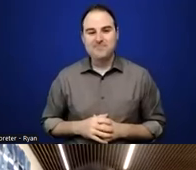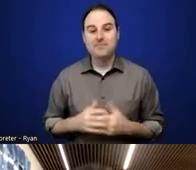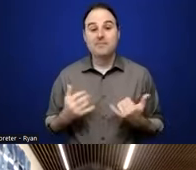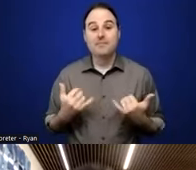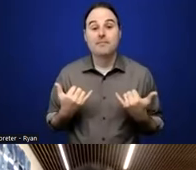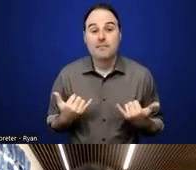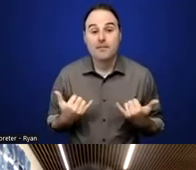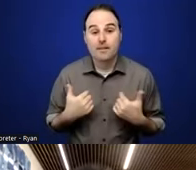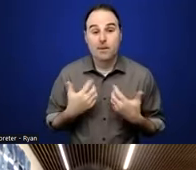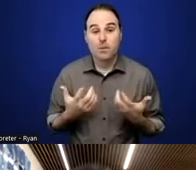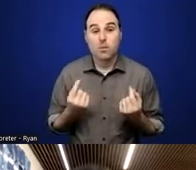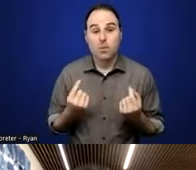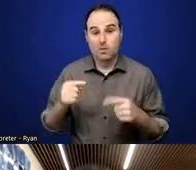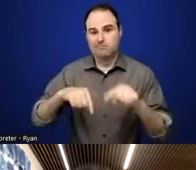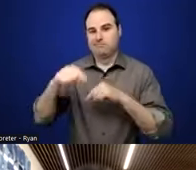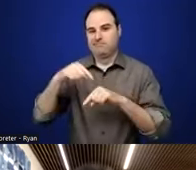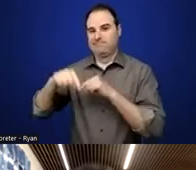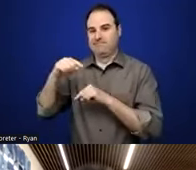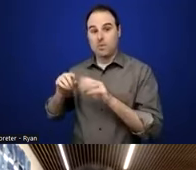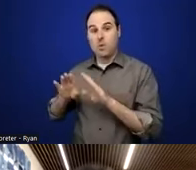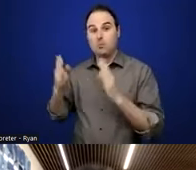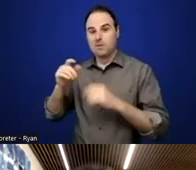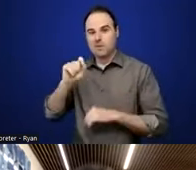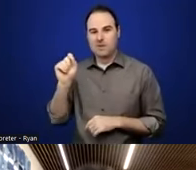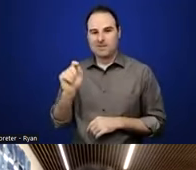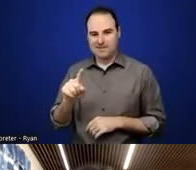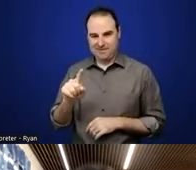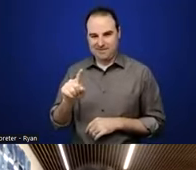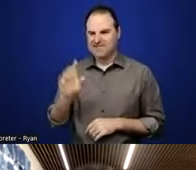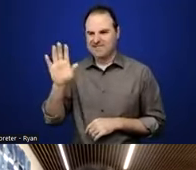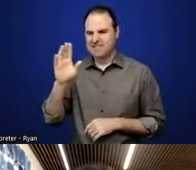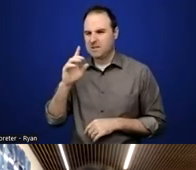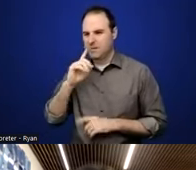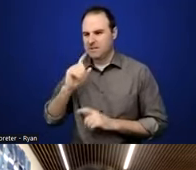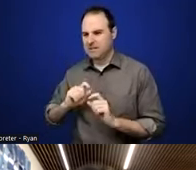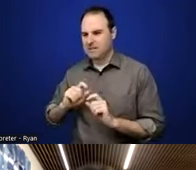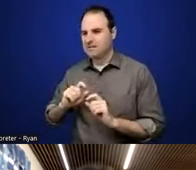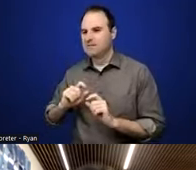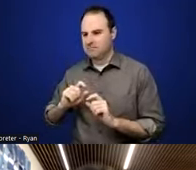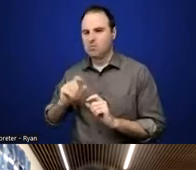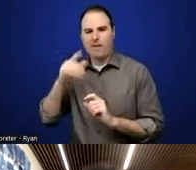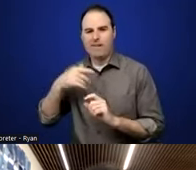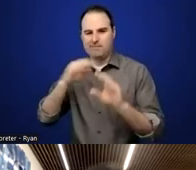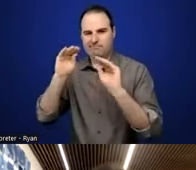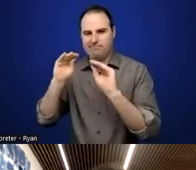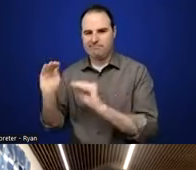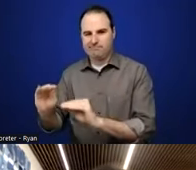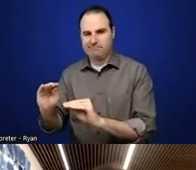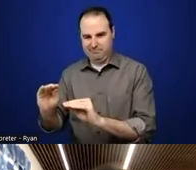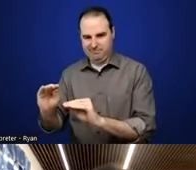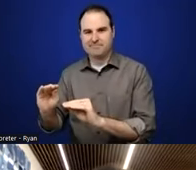to take us back to that question that I posed for us. Oops, let see if I can get this text here. I'm going to go ahead and drop it in the zoom.